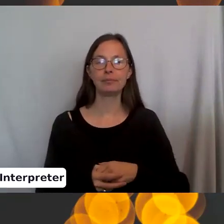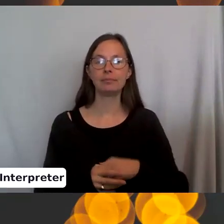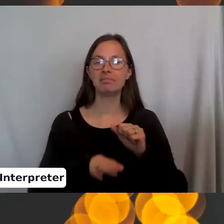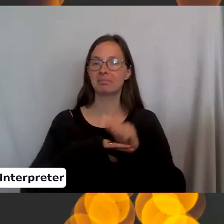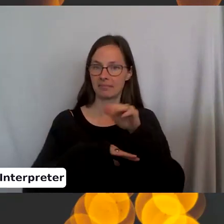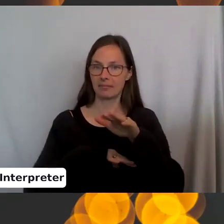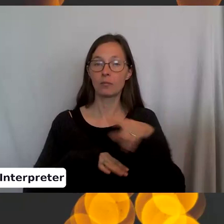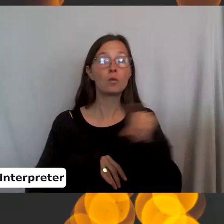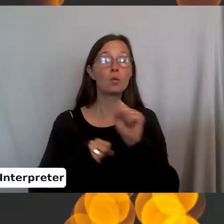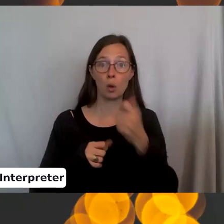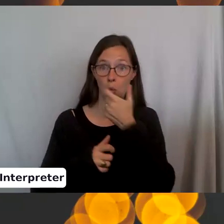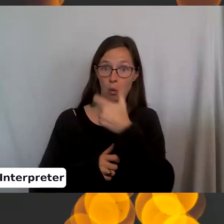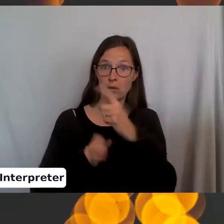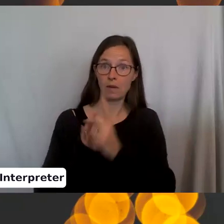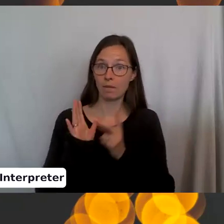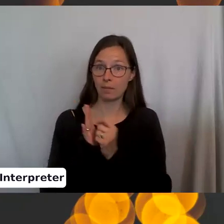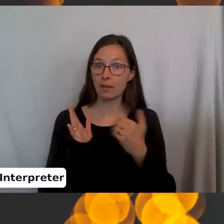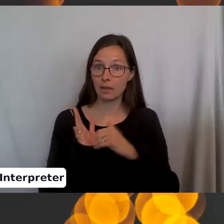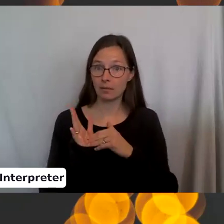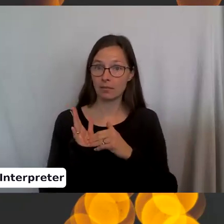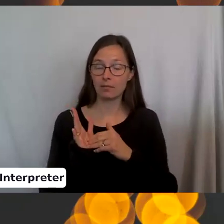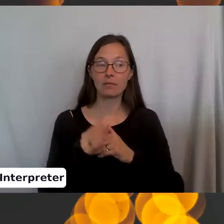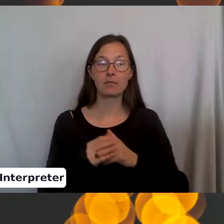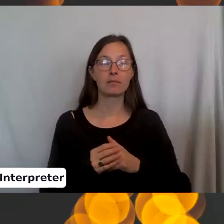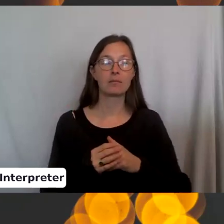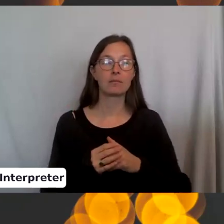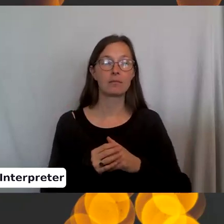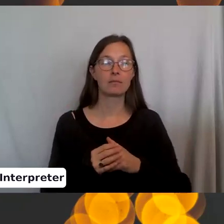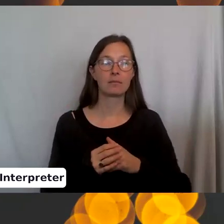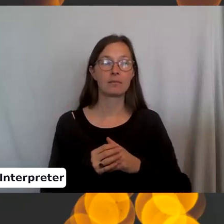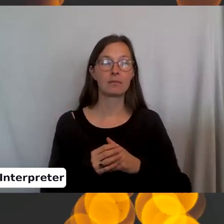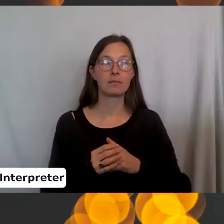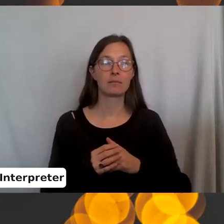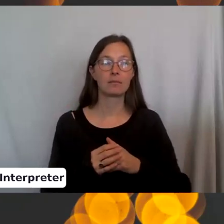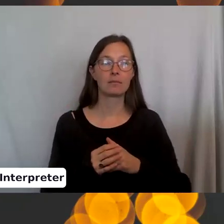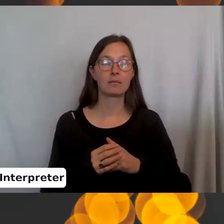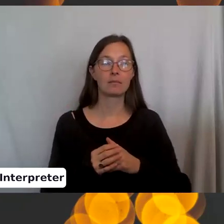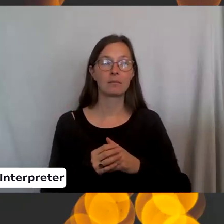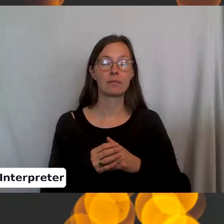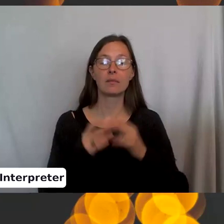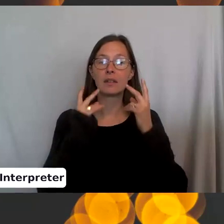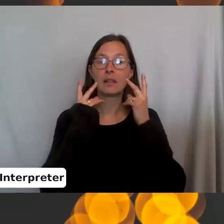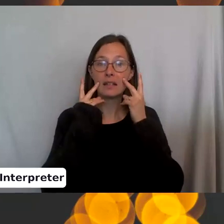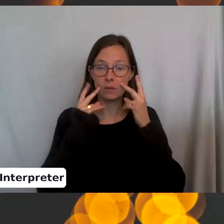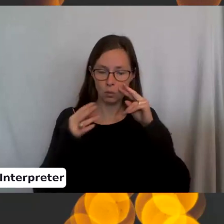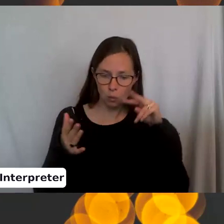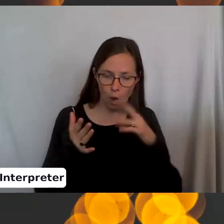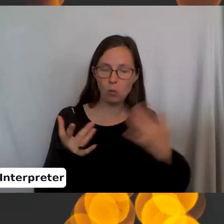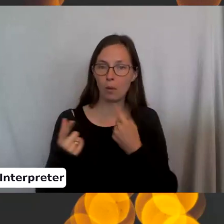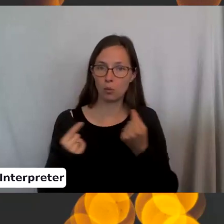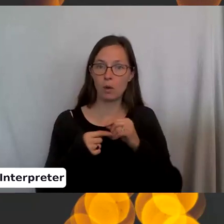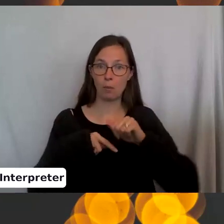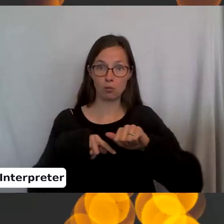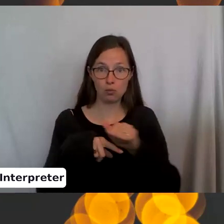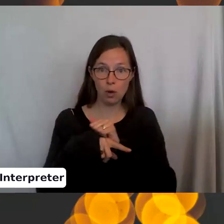watch this again to see what I'm doing and practice your stitches so that by the next